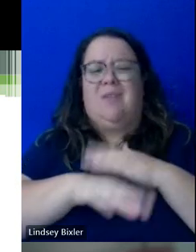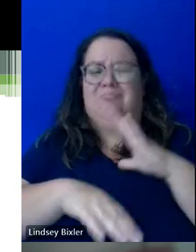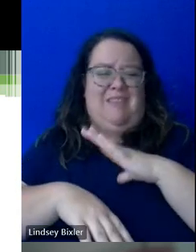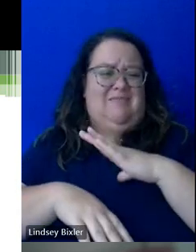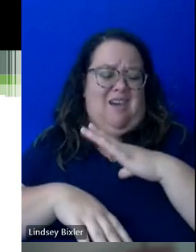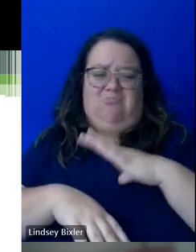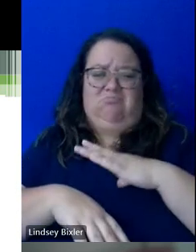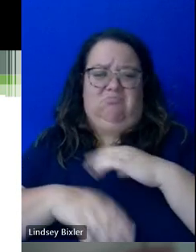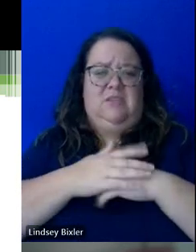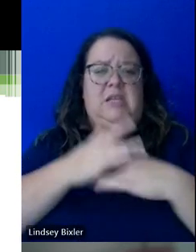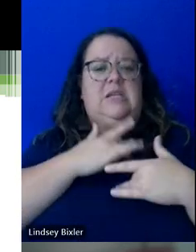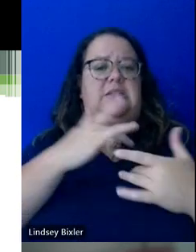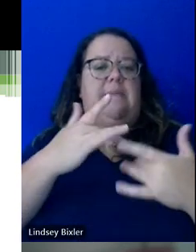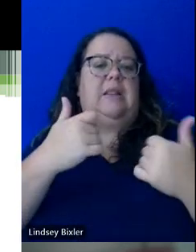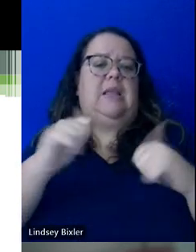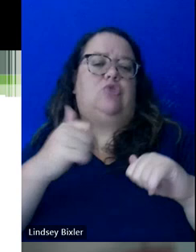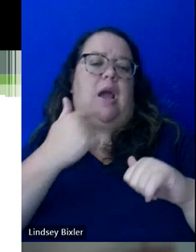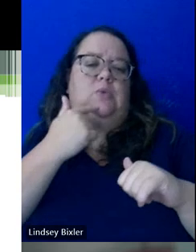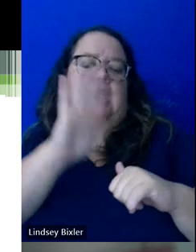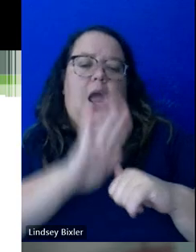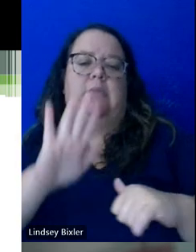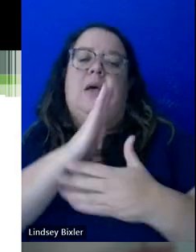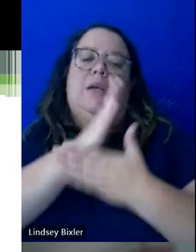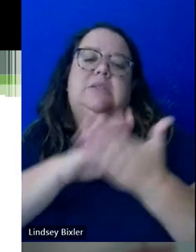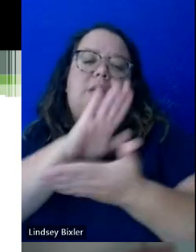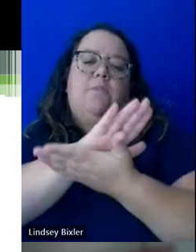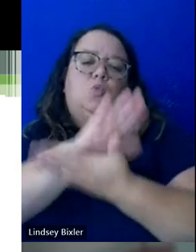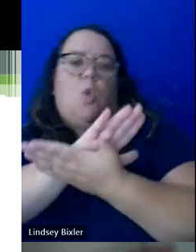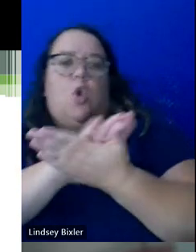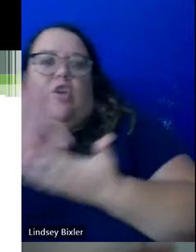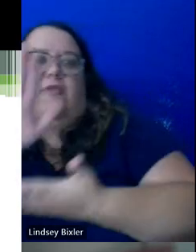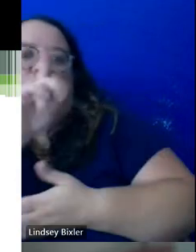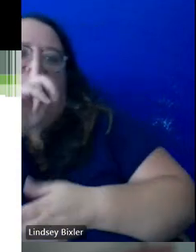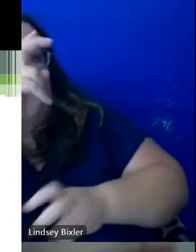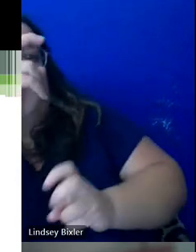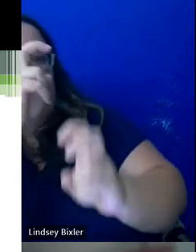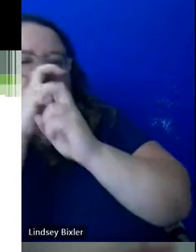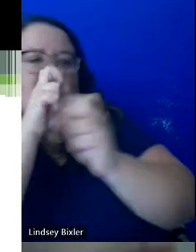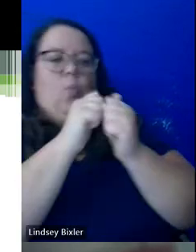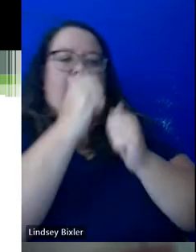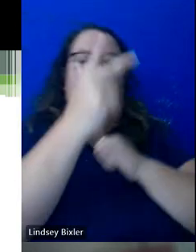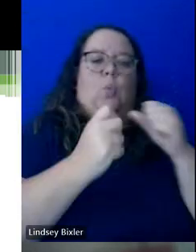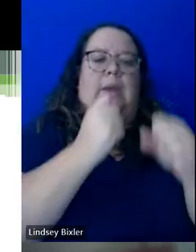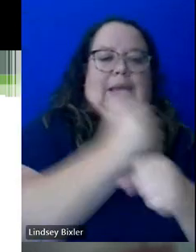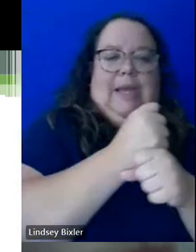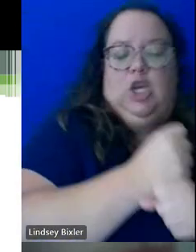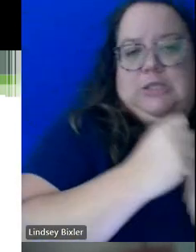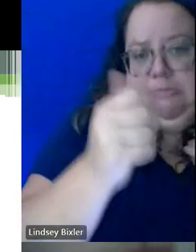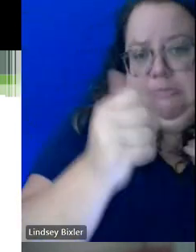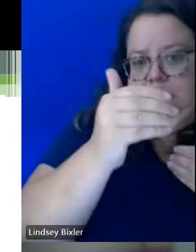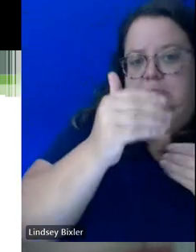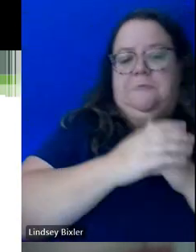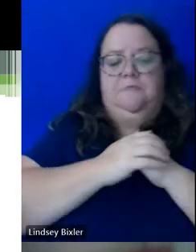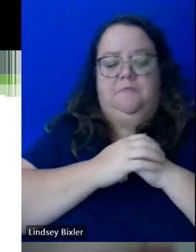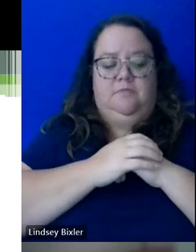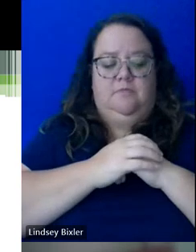We're typically trying to say some schools or universities are really strict on a three-year mark. And this is